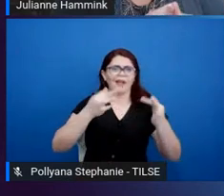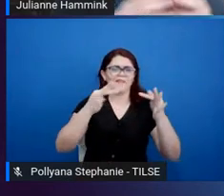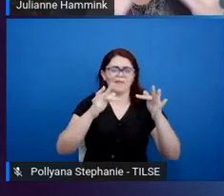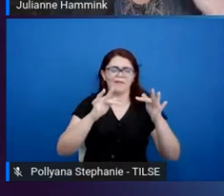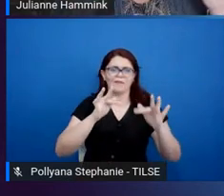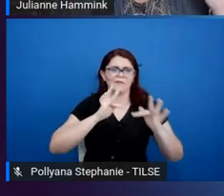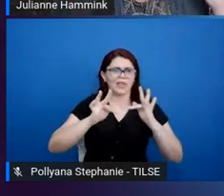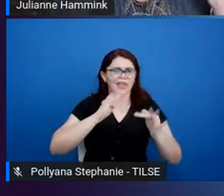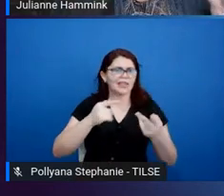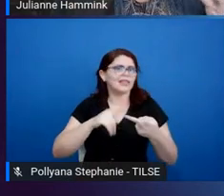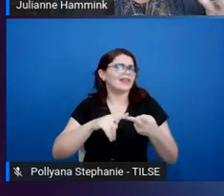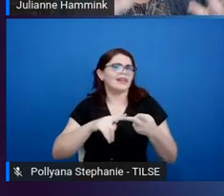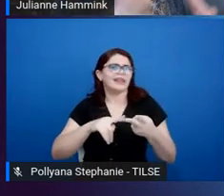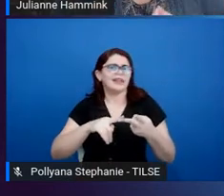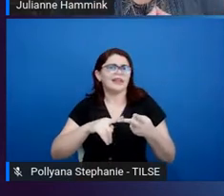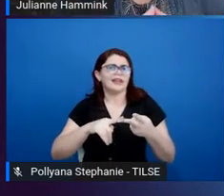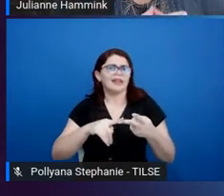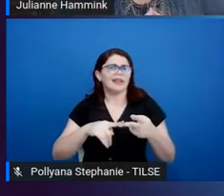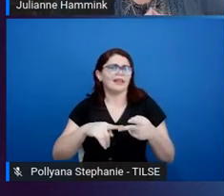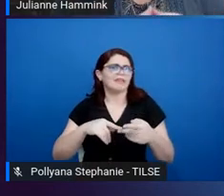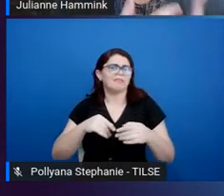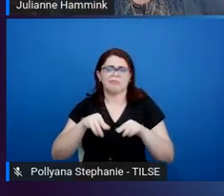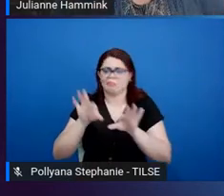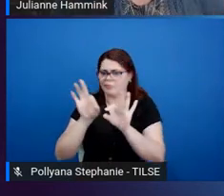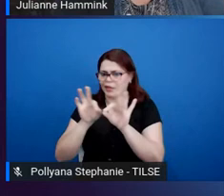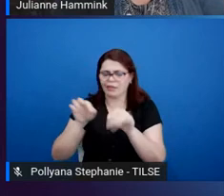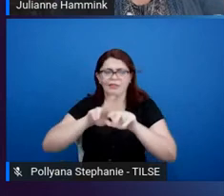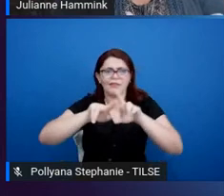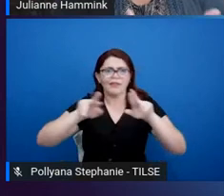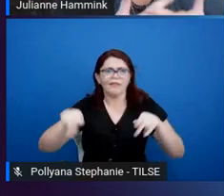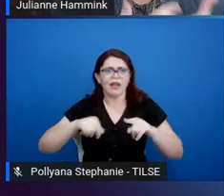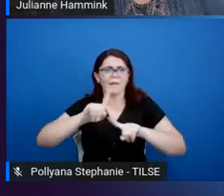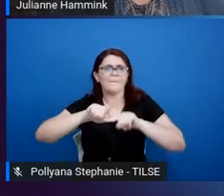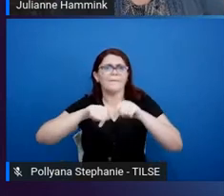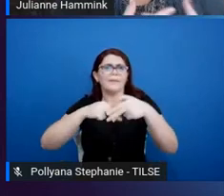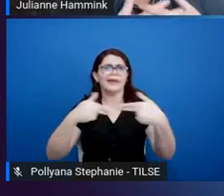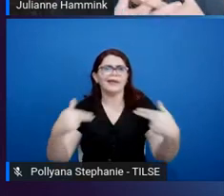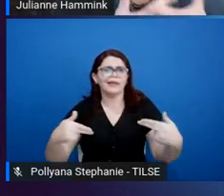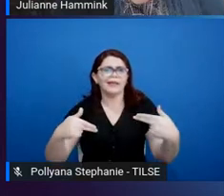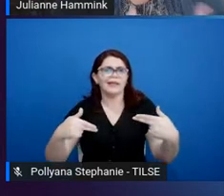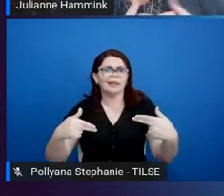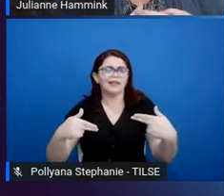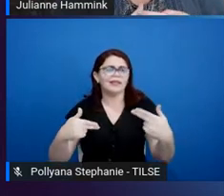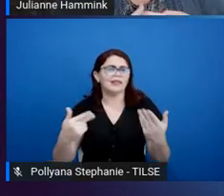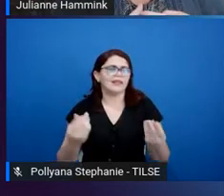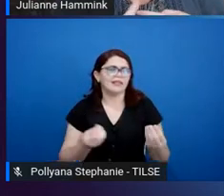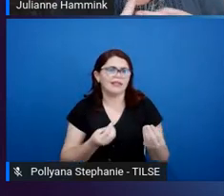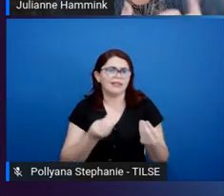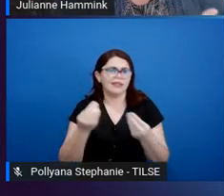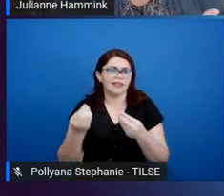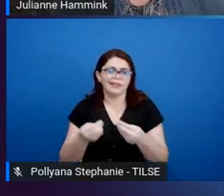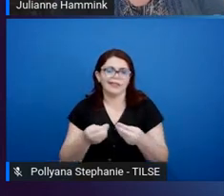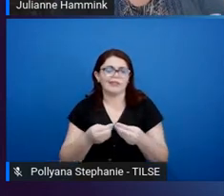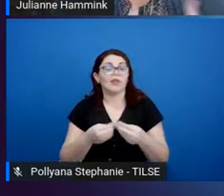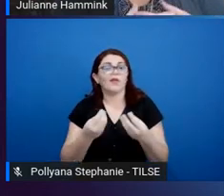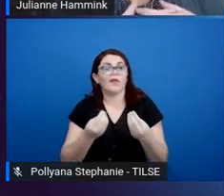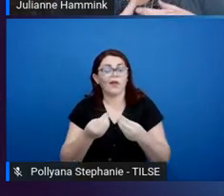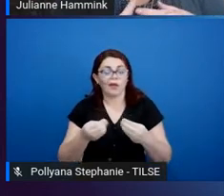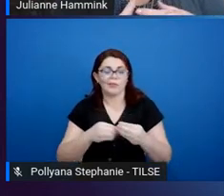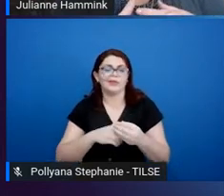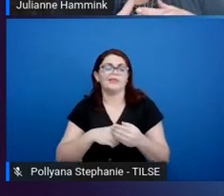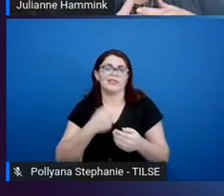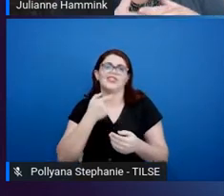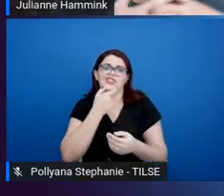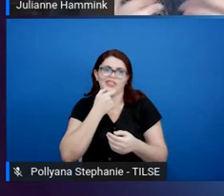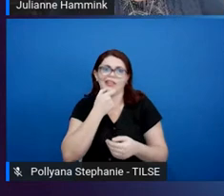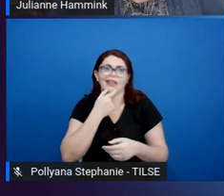from urban planning. Anything, basically. And materials, we generally think, are going to be in English. We can infer that